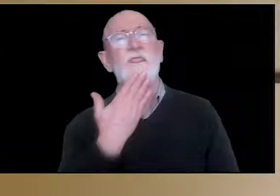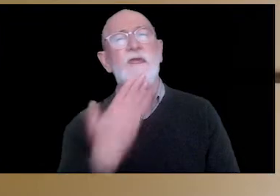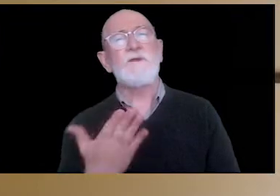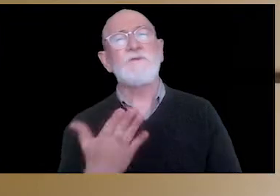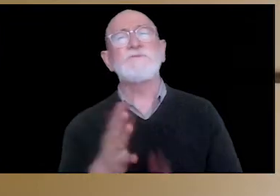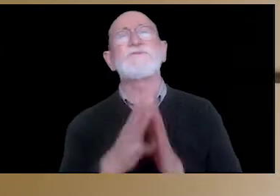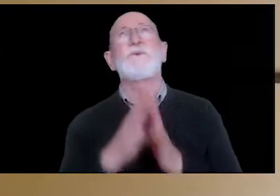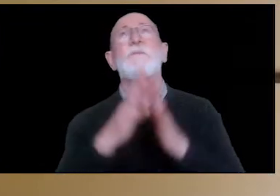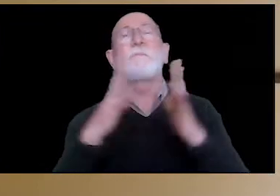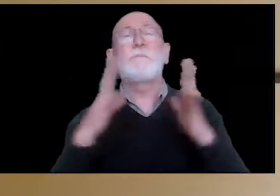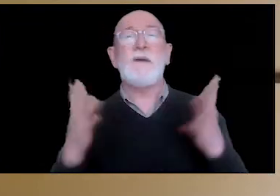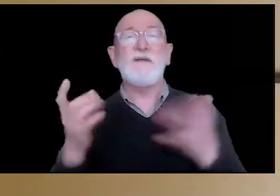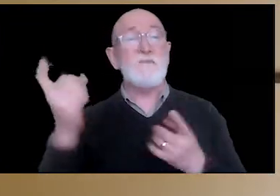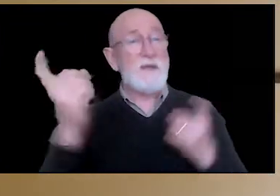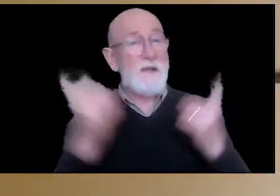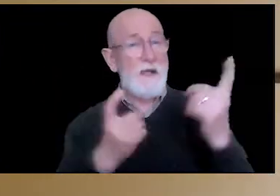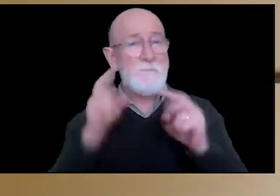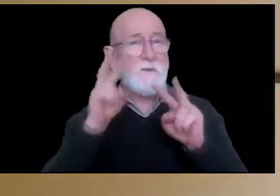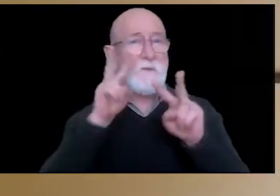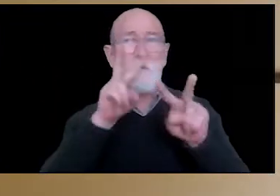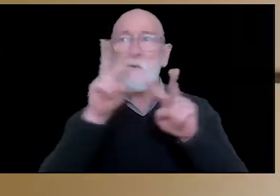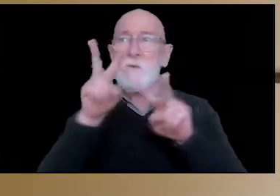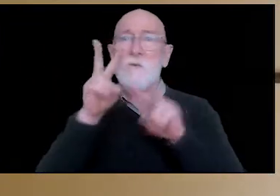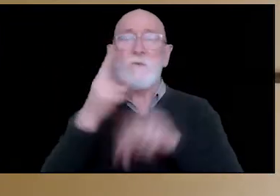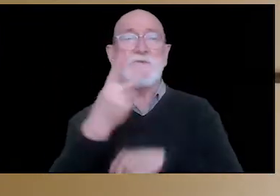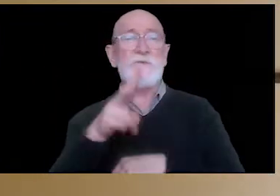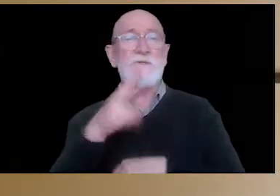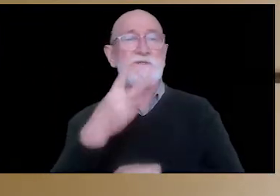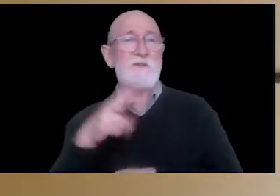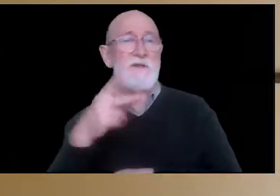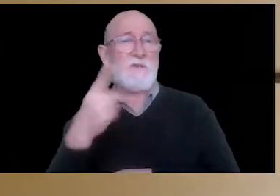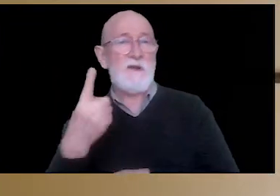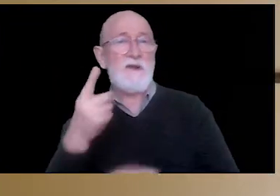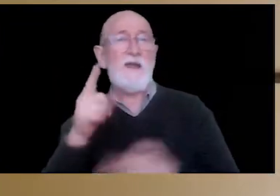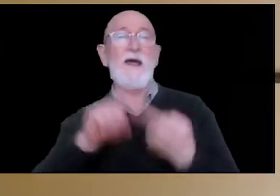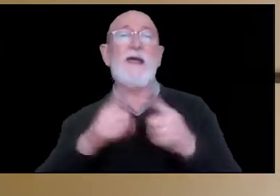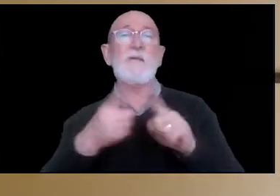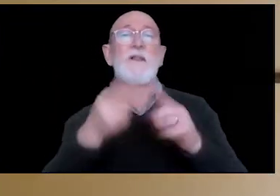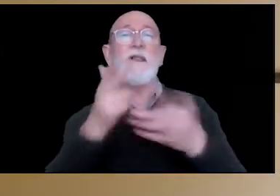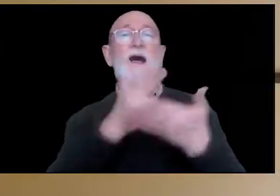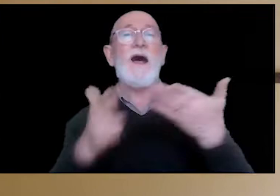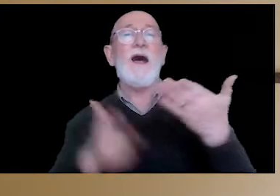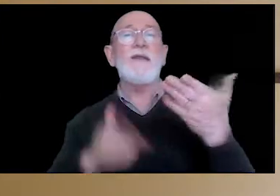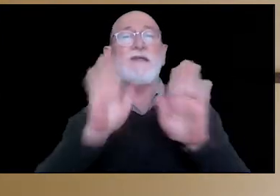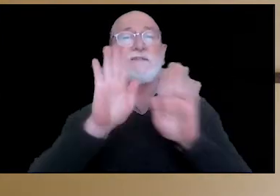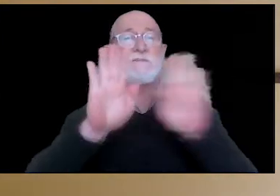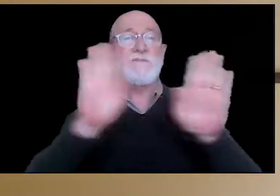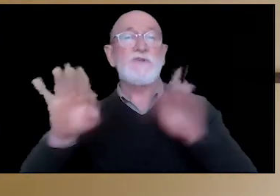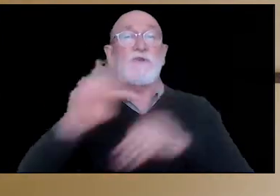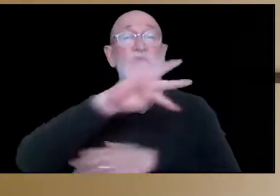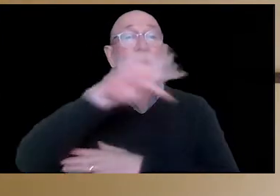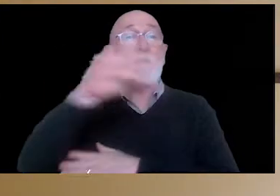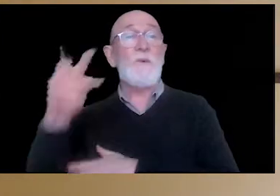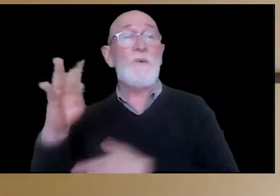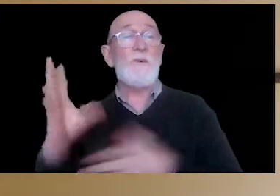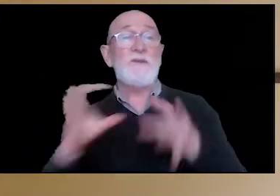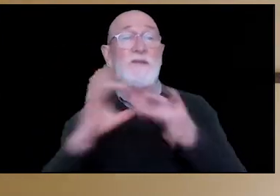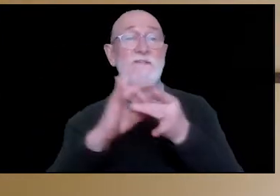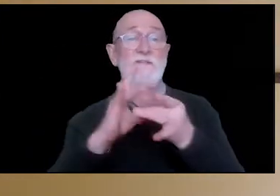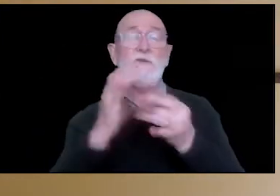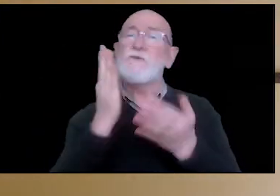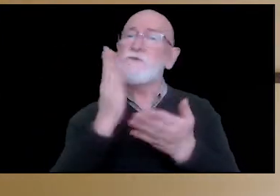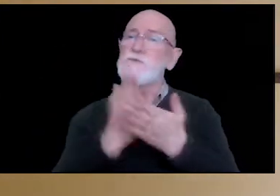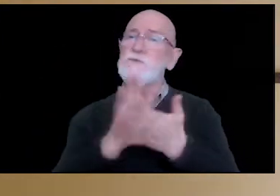Thank you so, so much for coming and viewing the 2021 Able Art Exhibition Rainbow Connection.